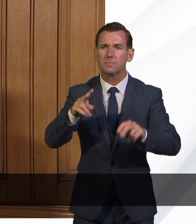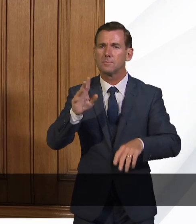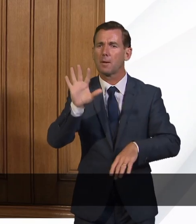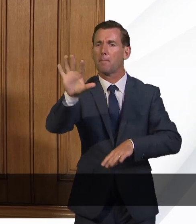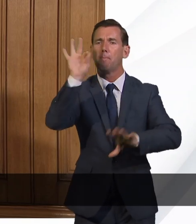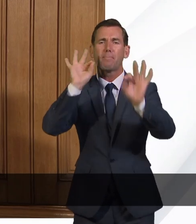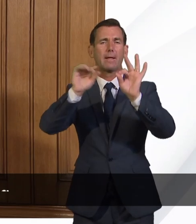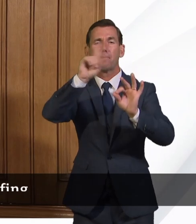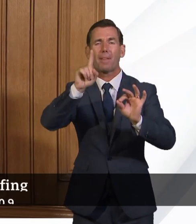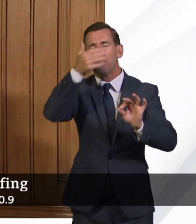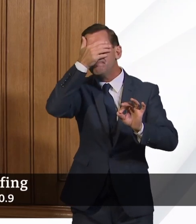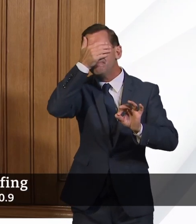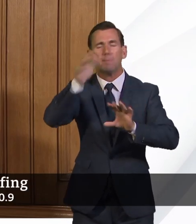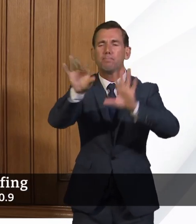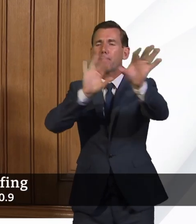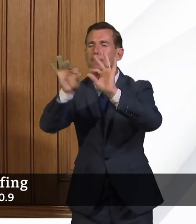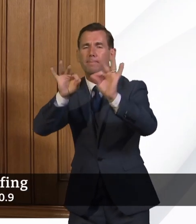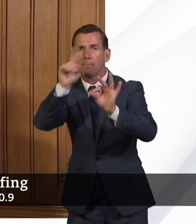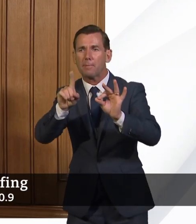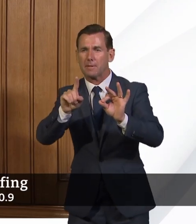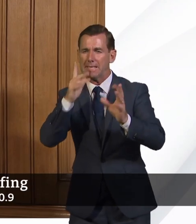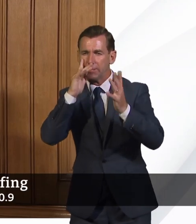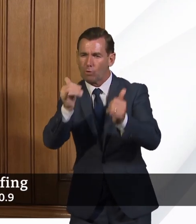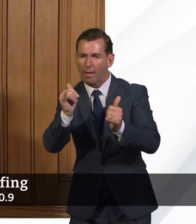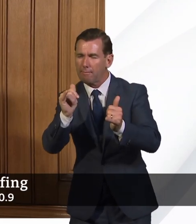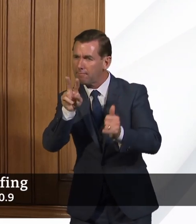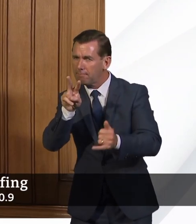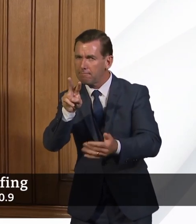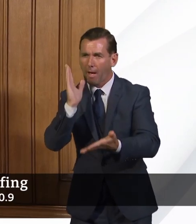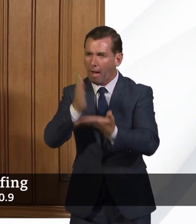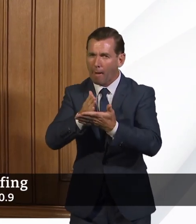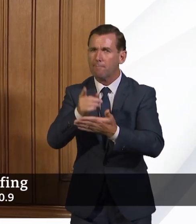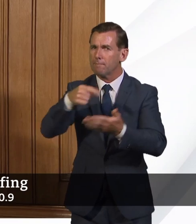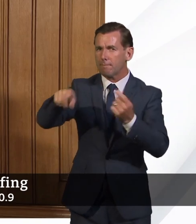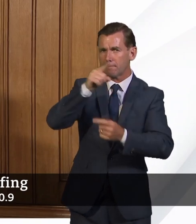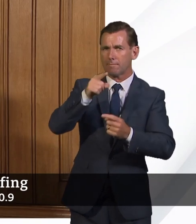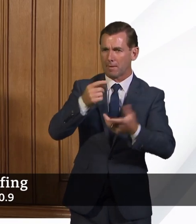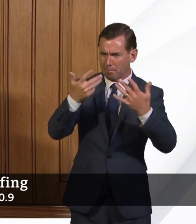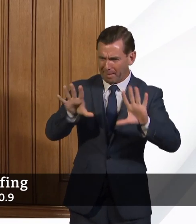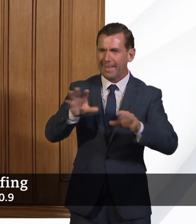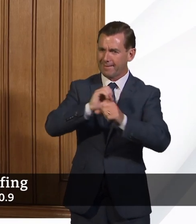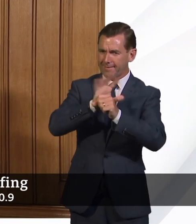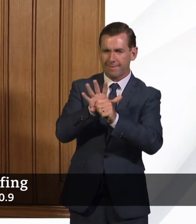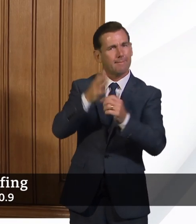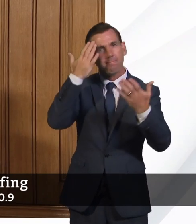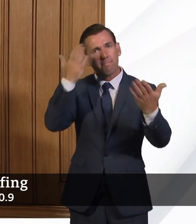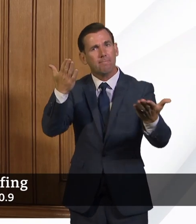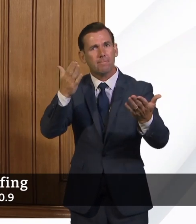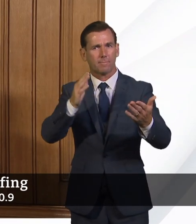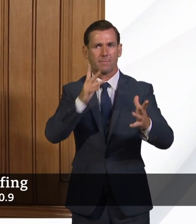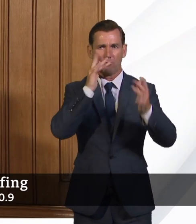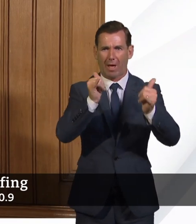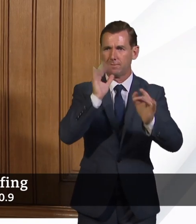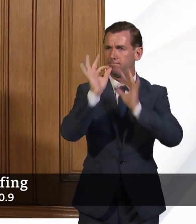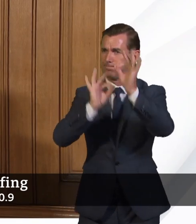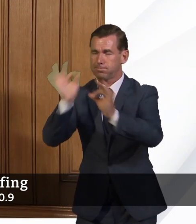sample individuals in the population to directly look for how many people are testing positive for this virus. And